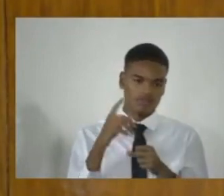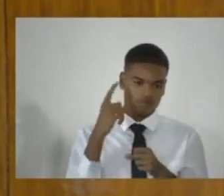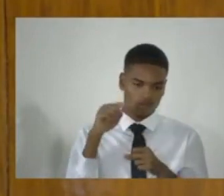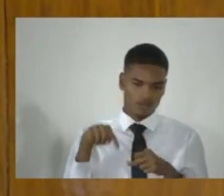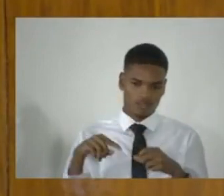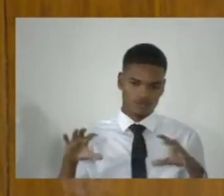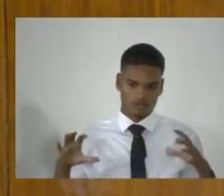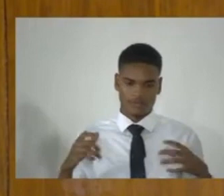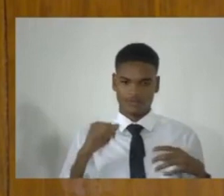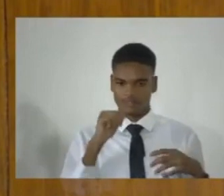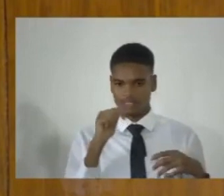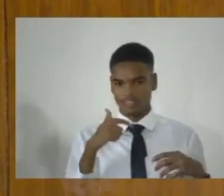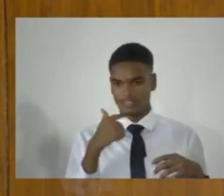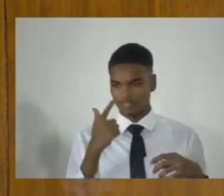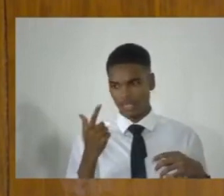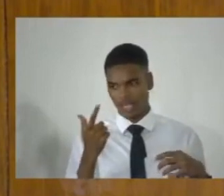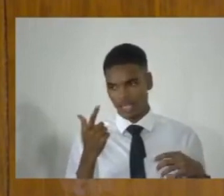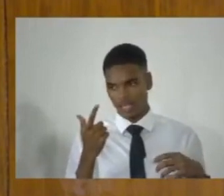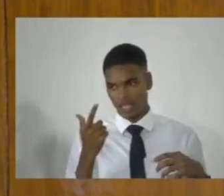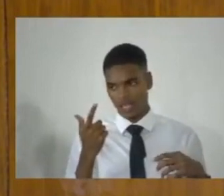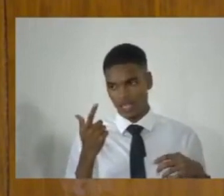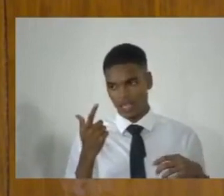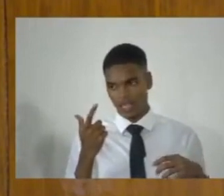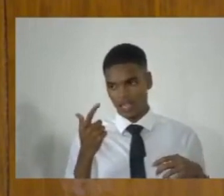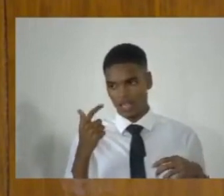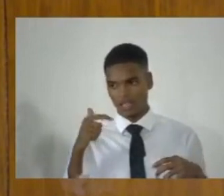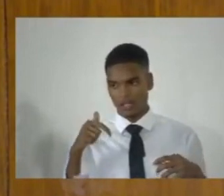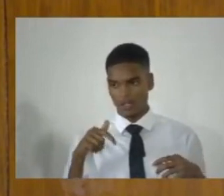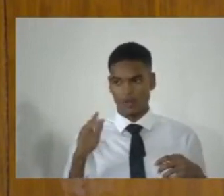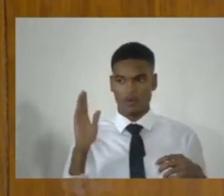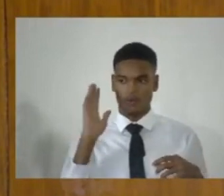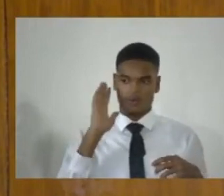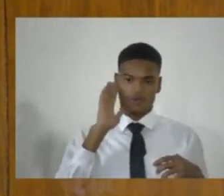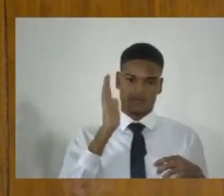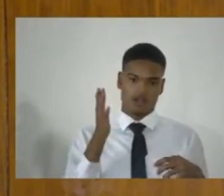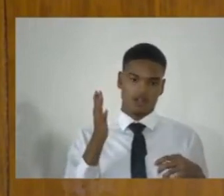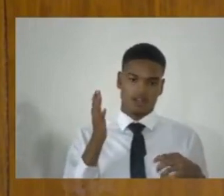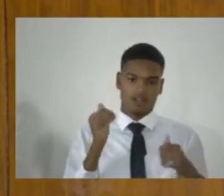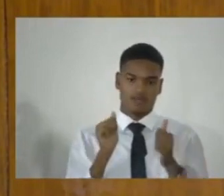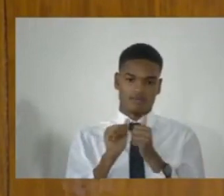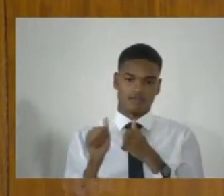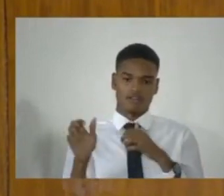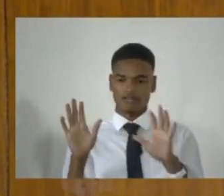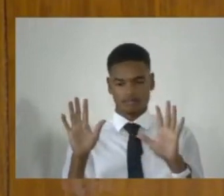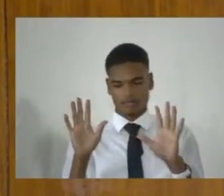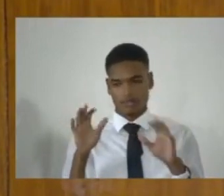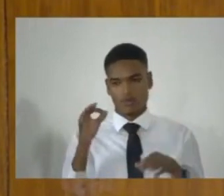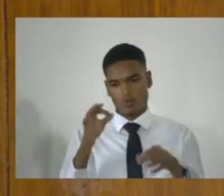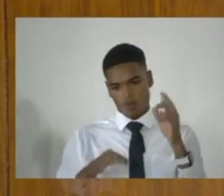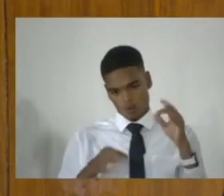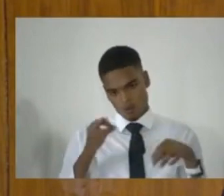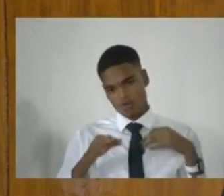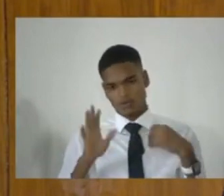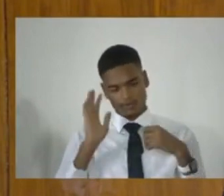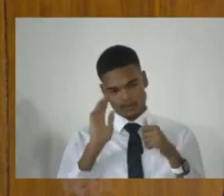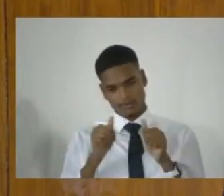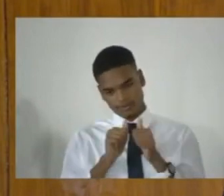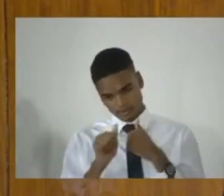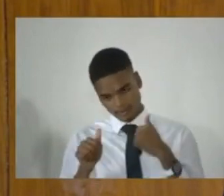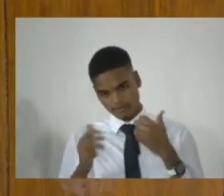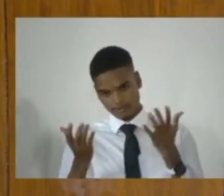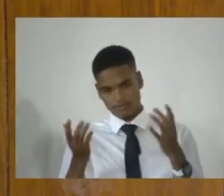that it will pass muster, that a court would determine that, but from my perspective,